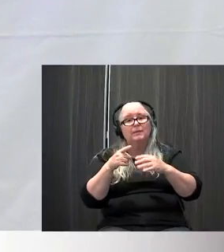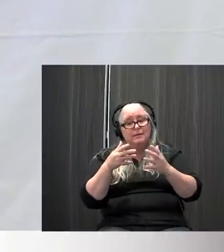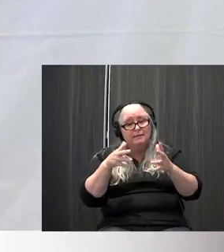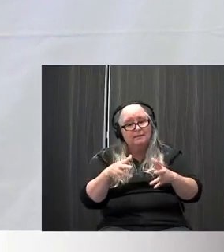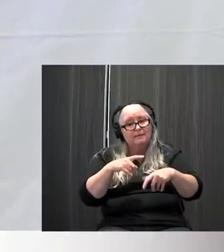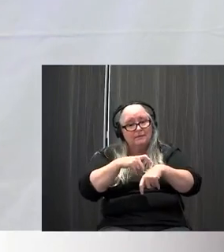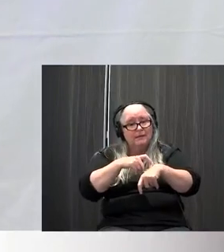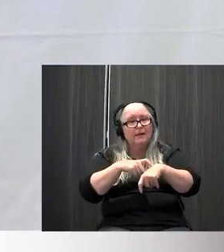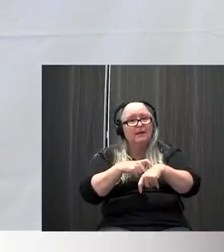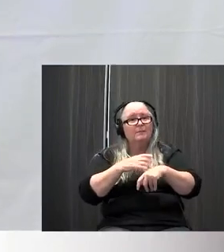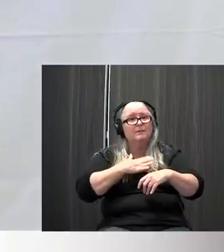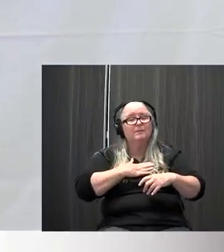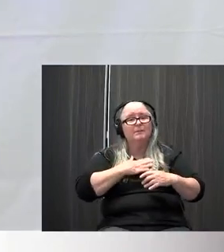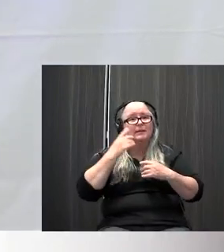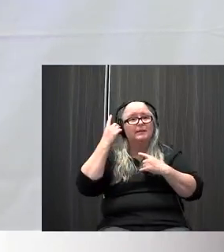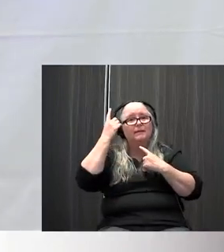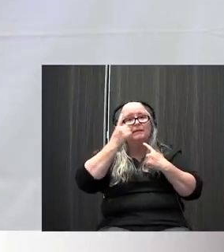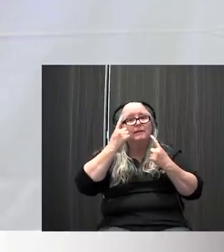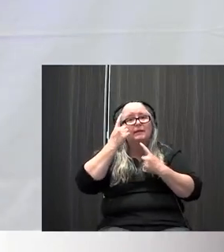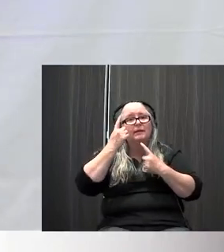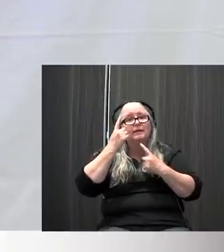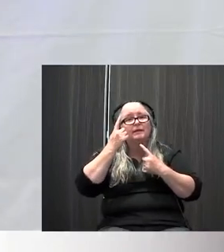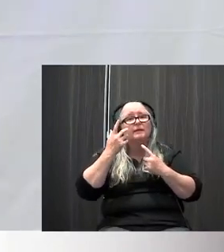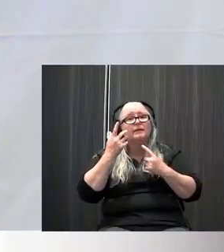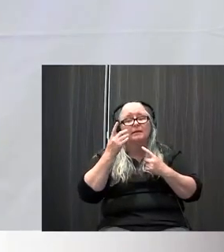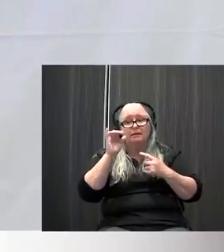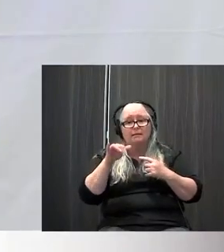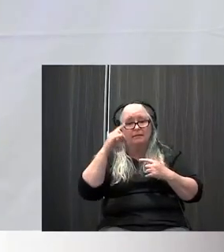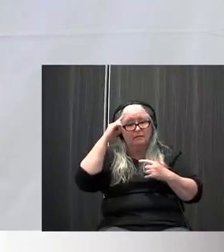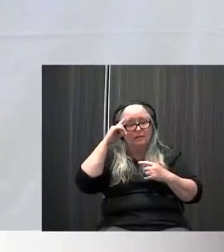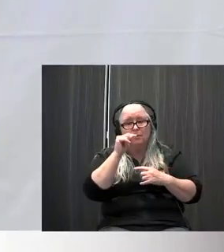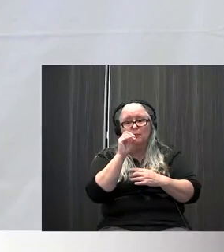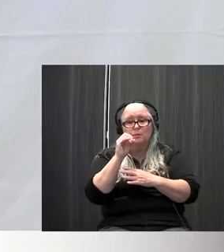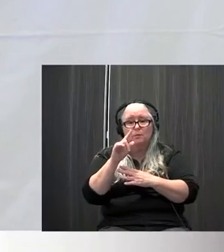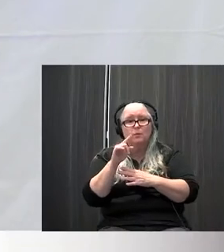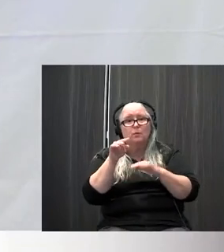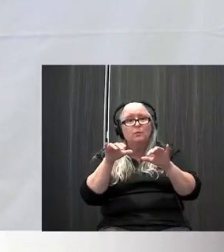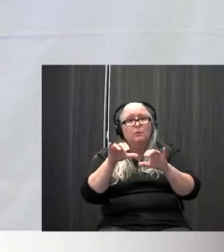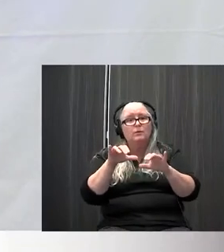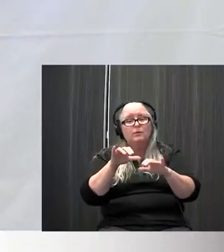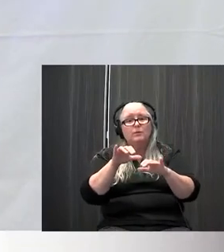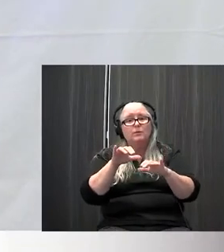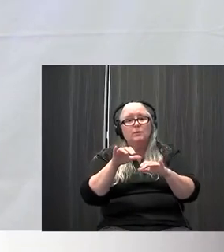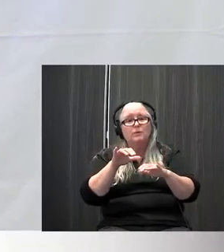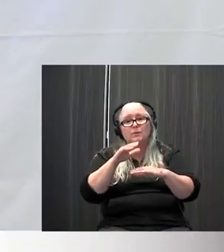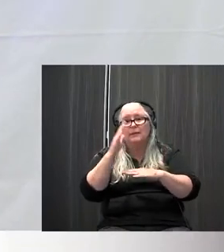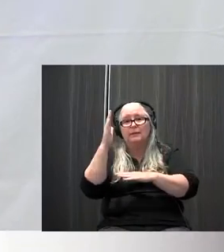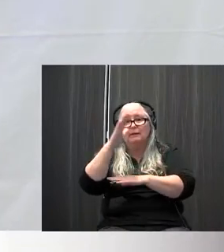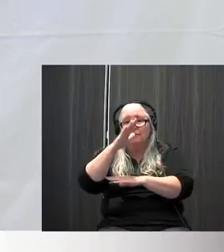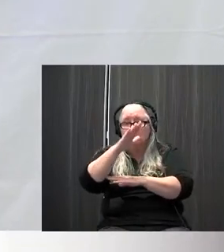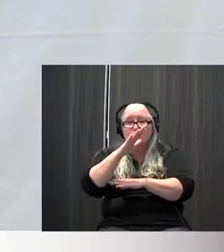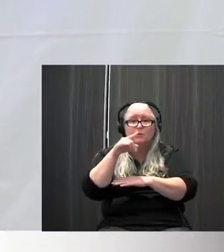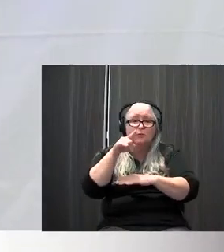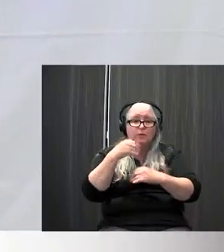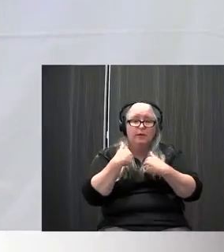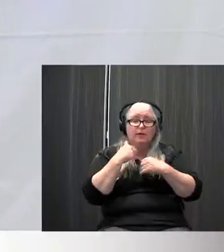You know, in my naive thinking about it, I always thought that this was a tool that you pulled up in the middle of the day when you hit a really stressful point and try to